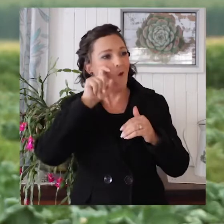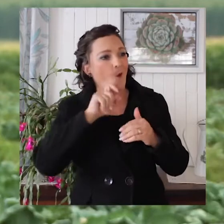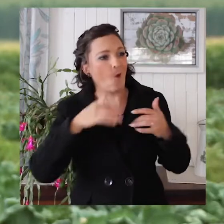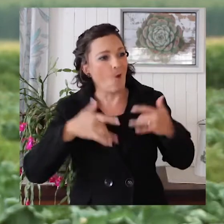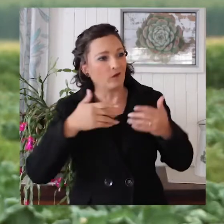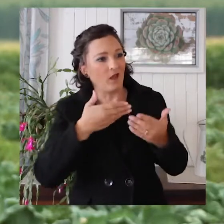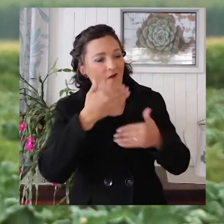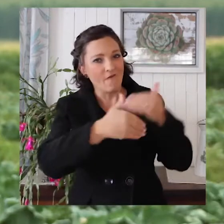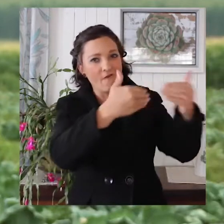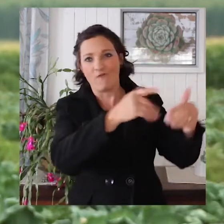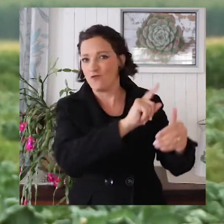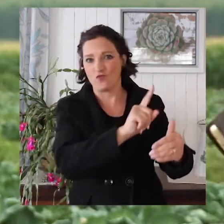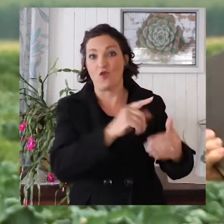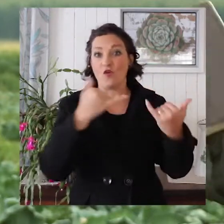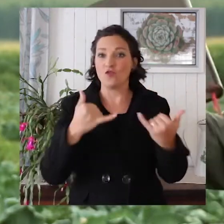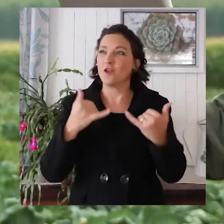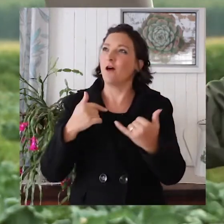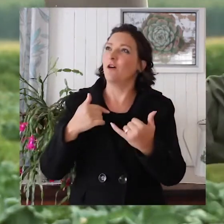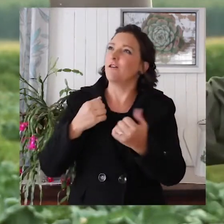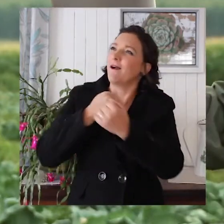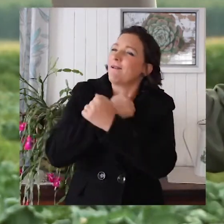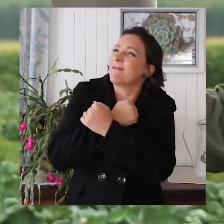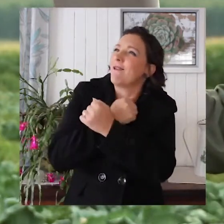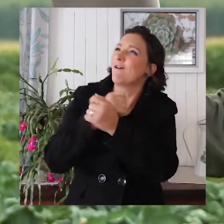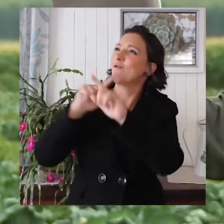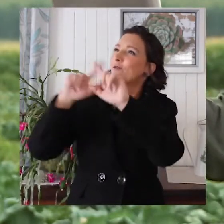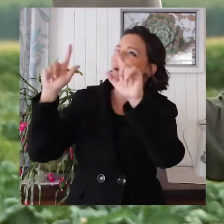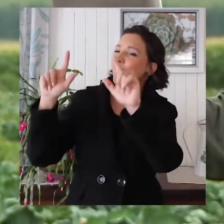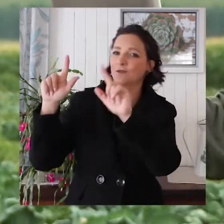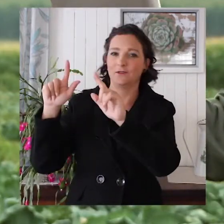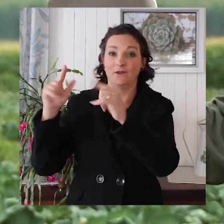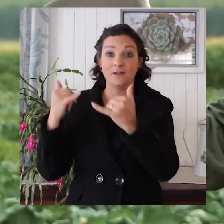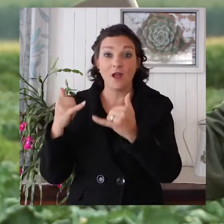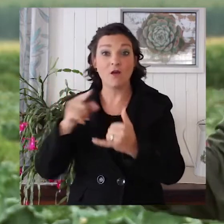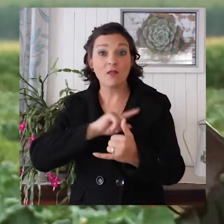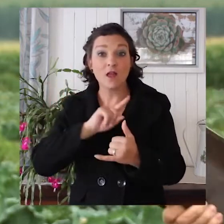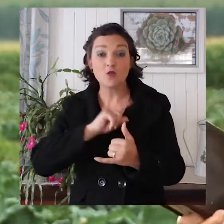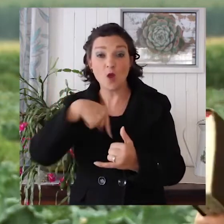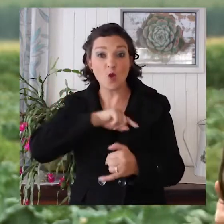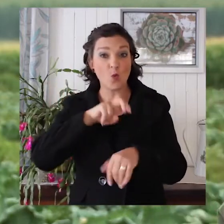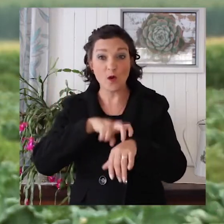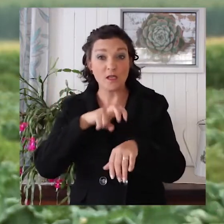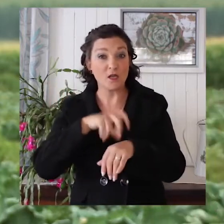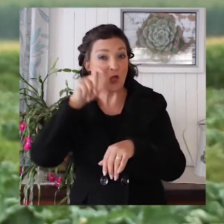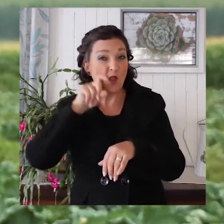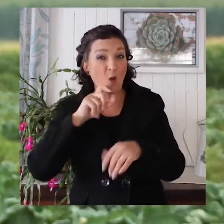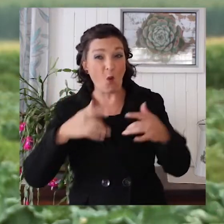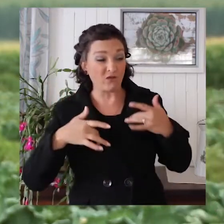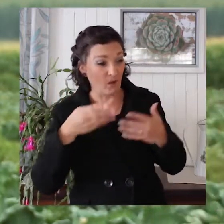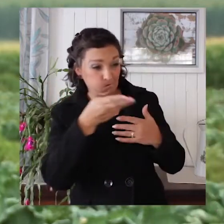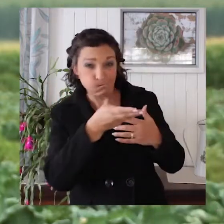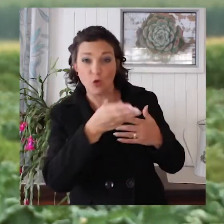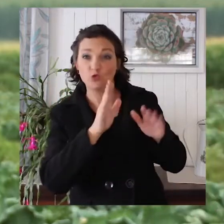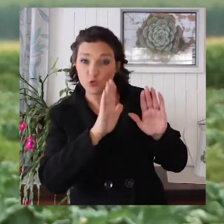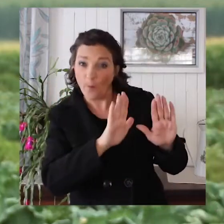When you give your life to Jesus and you're born again, you actually fall in love with the Lord, don't you? So therefore, we must stop living